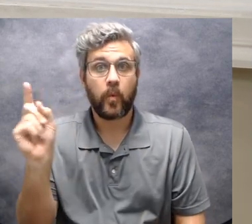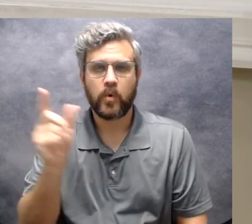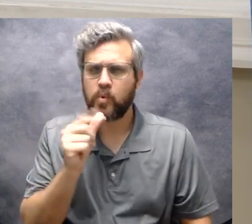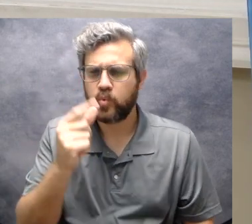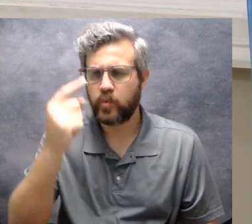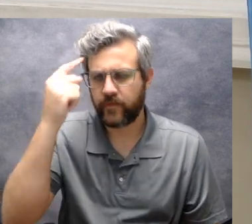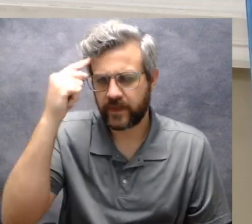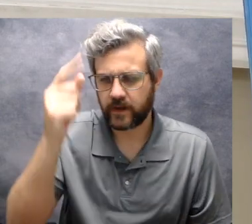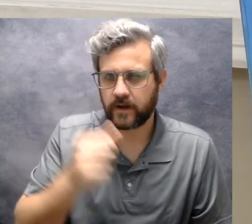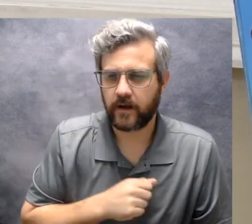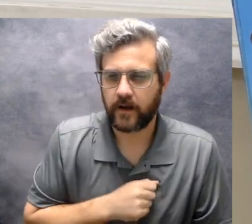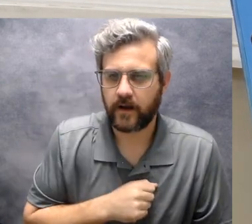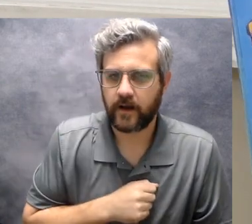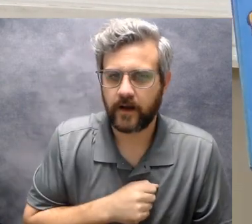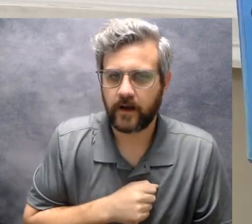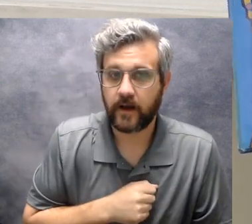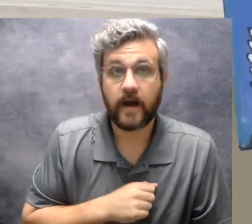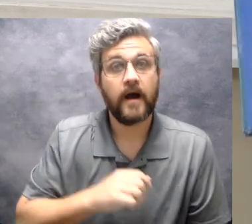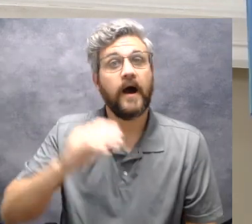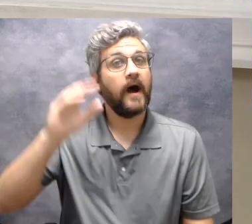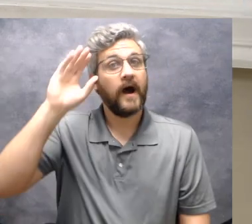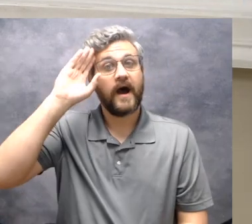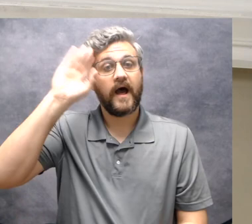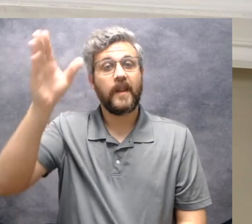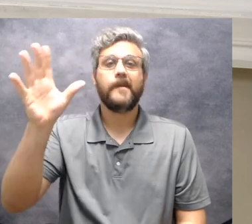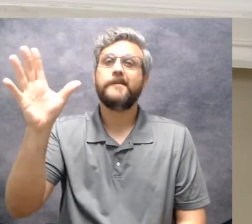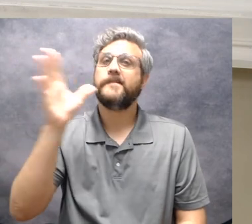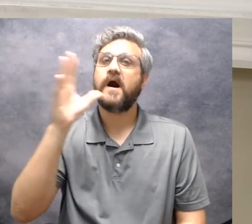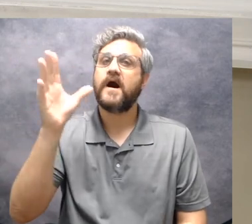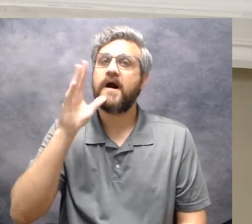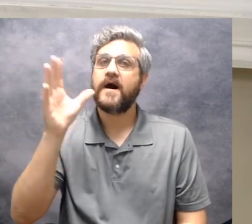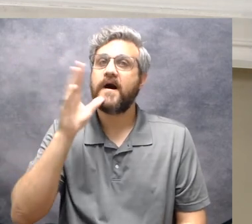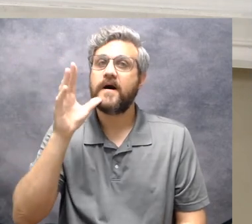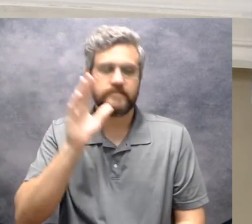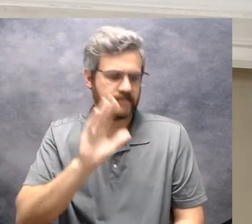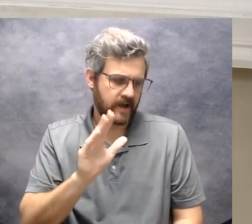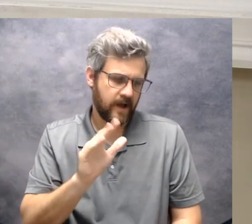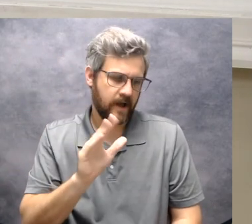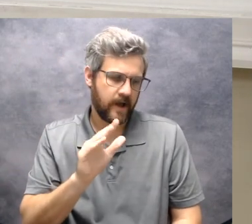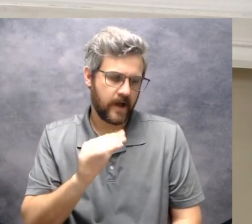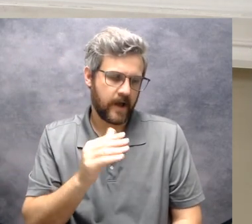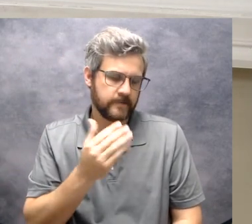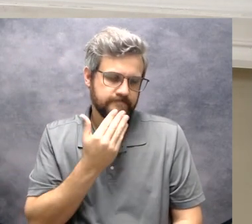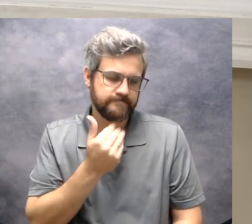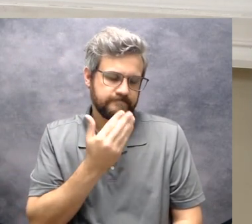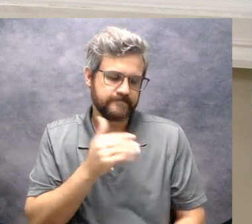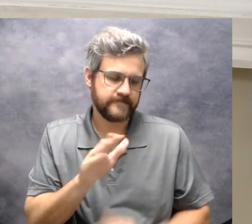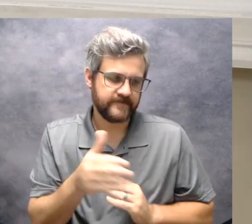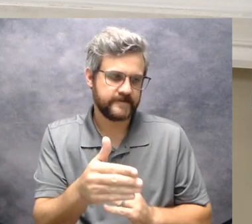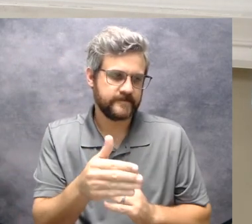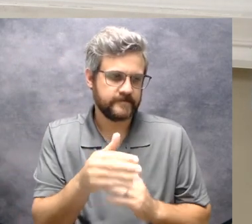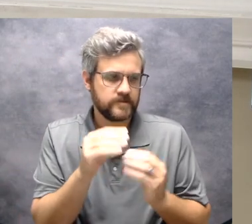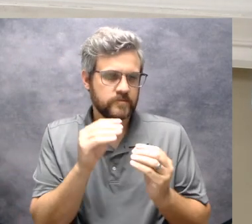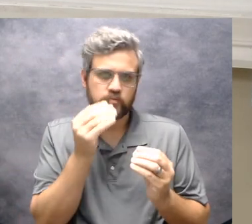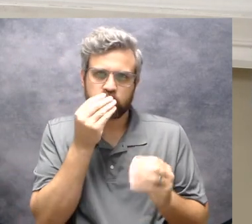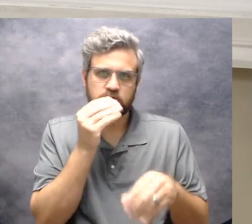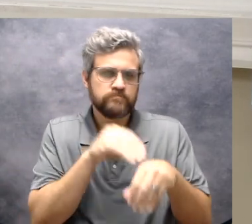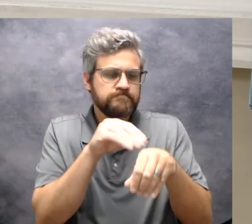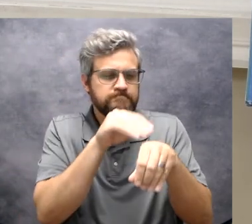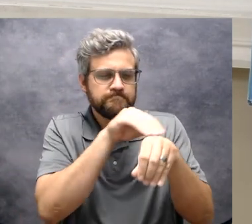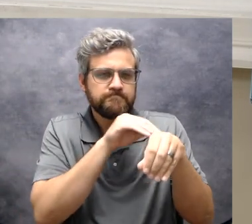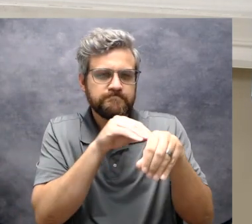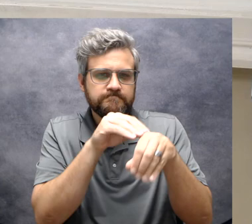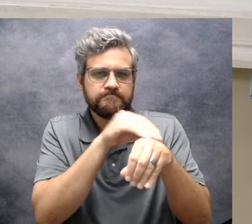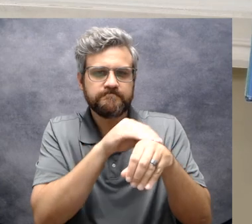do you think it's going to be? Let's see. Hello, hello, mom. Hello, little fish. Kiss, kiss, kiss.